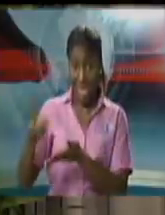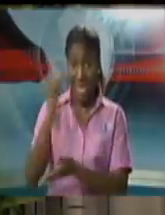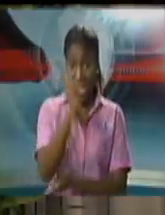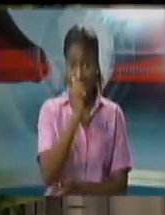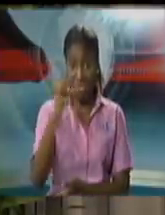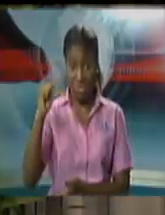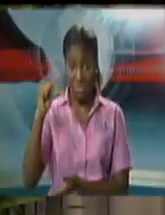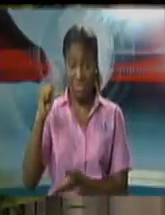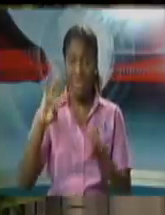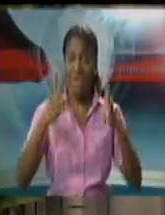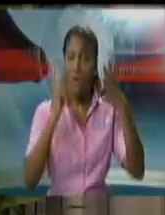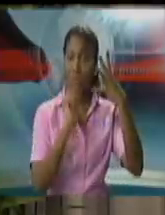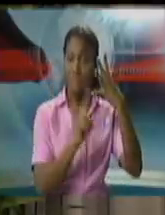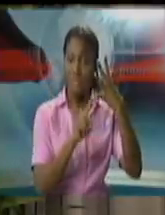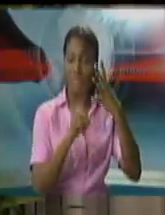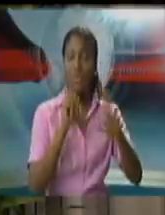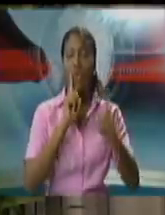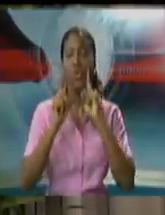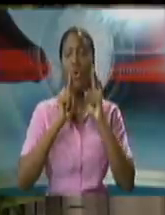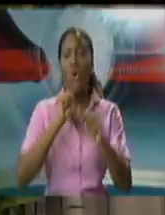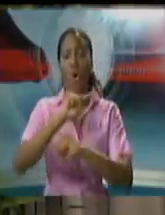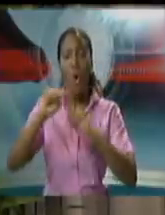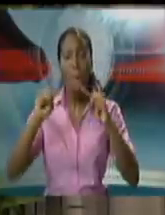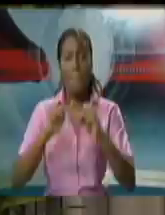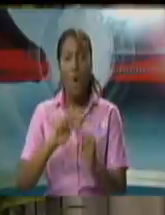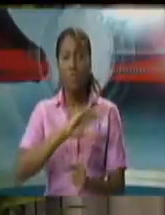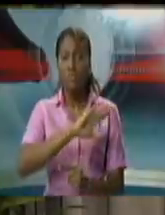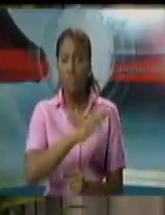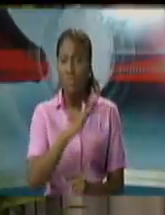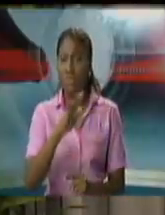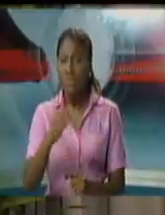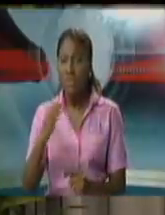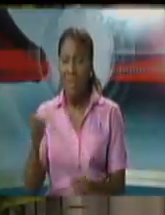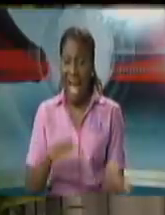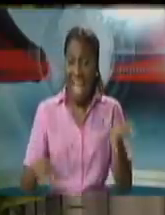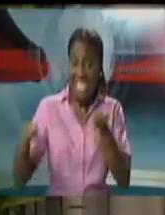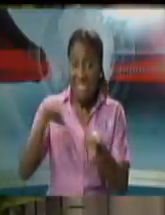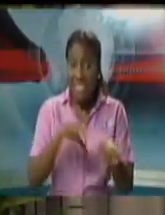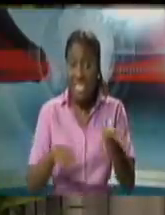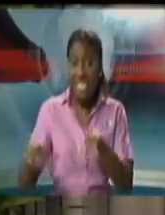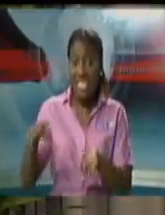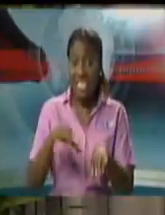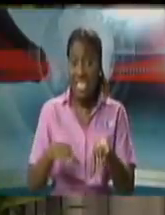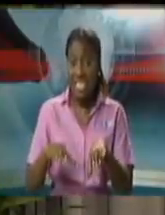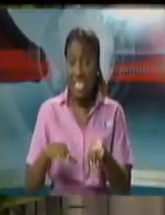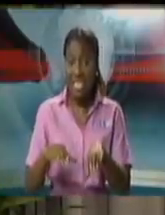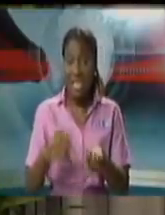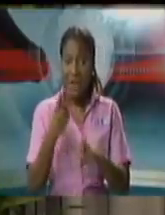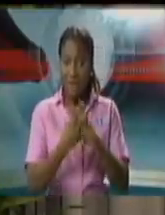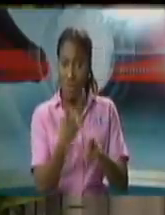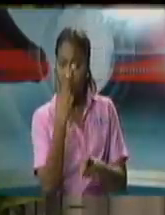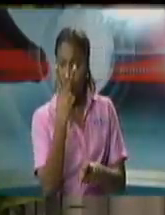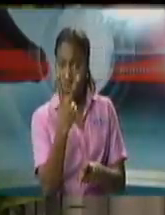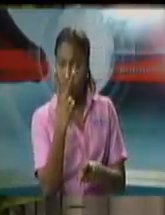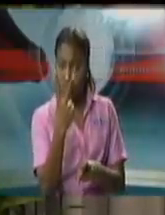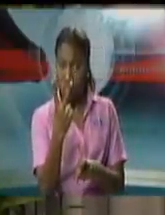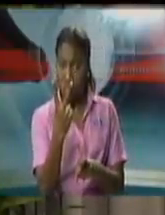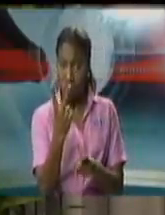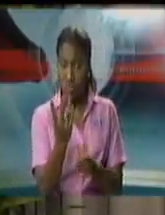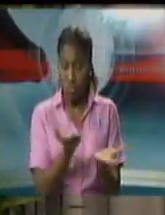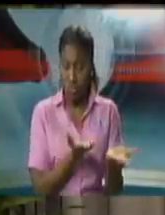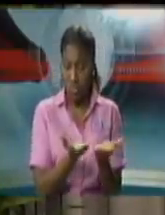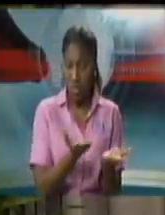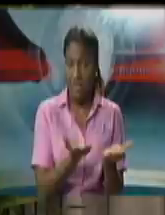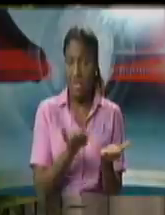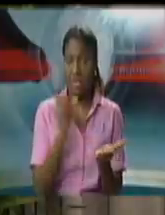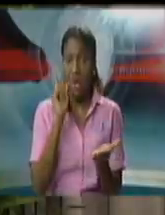speak to you in relation to certain activities that we have across two essential services that I have interest in. One, of